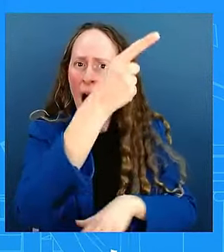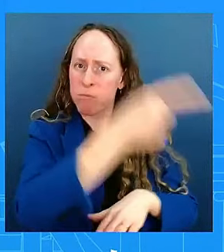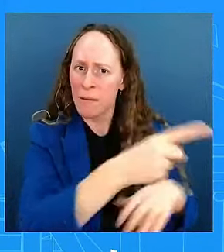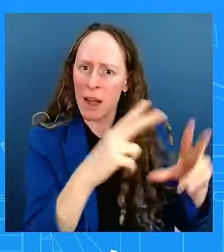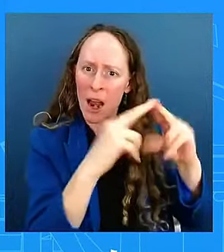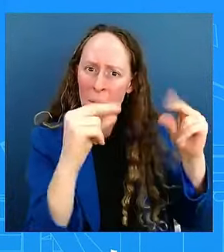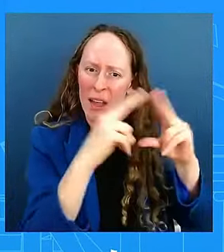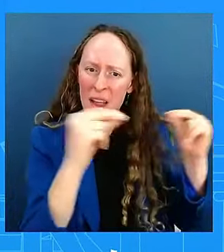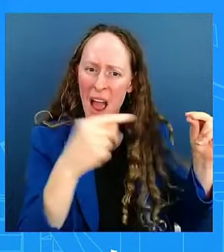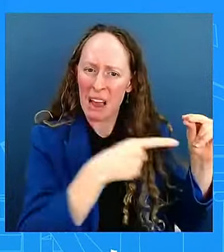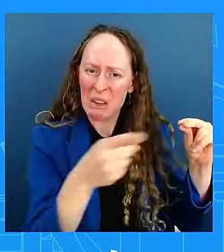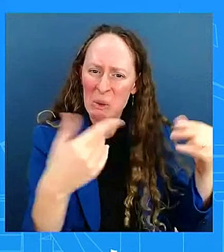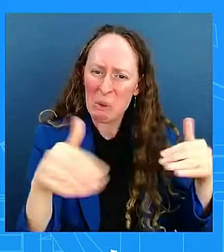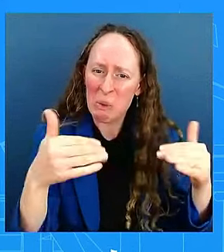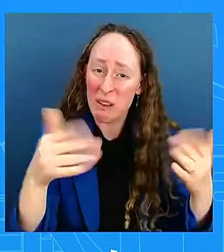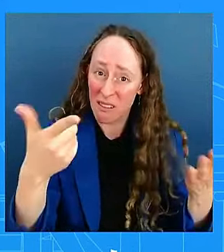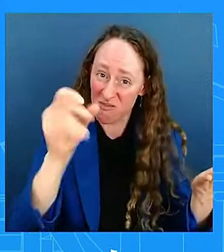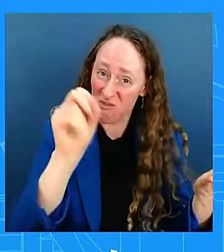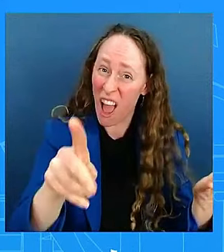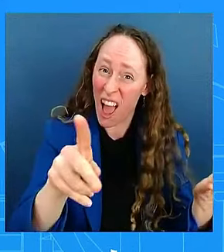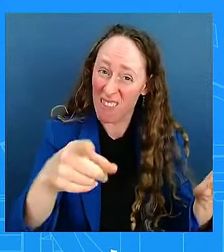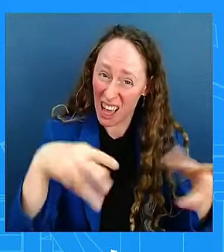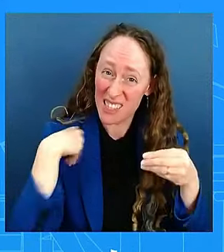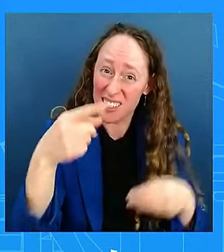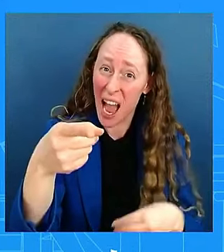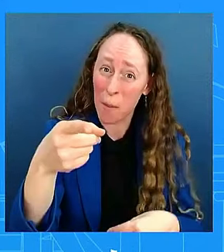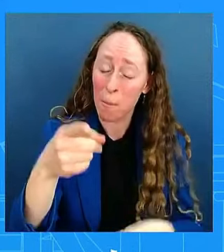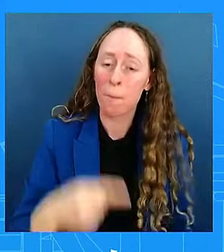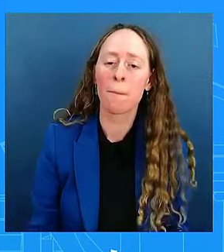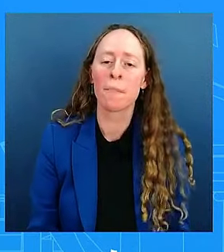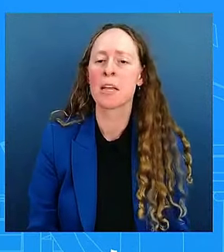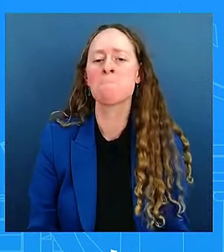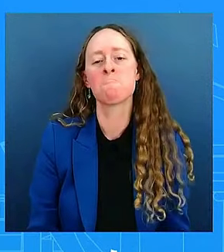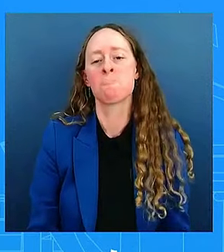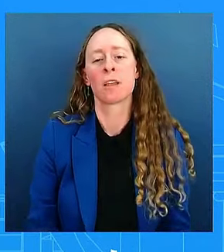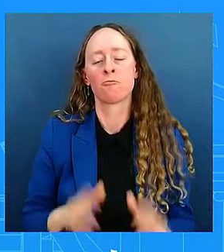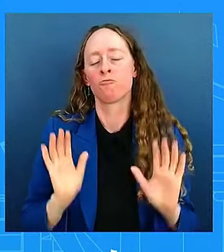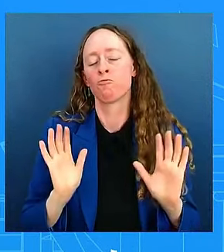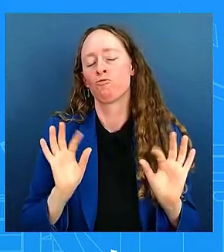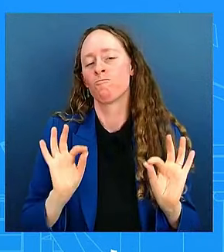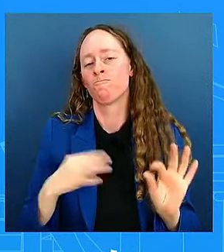Thank you. Thank you, sir. Ukraine, have you made a decision on long-range weapons?